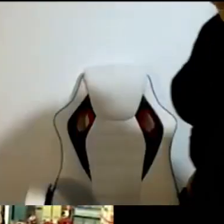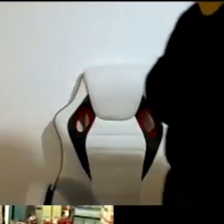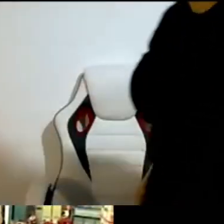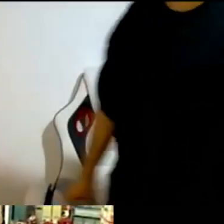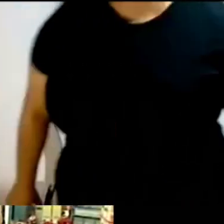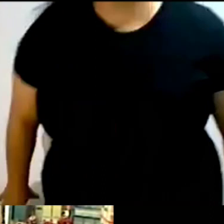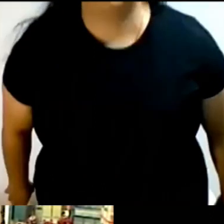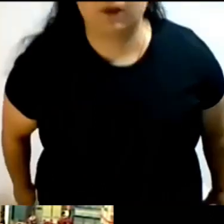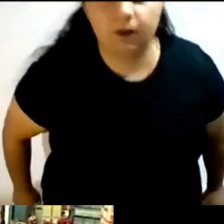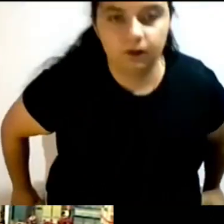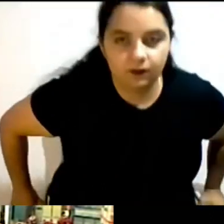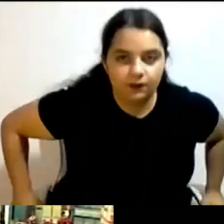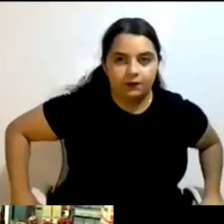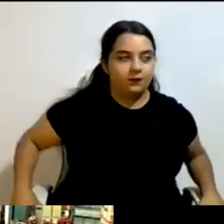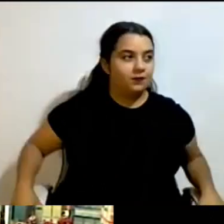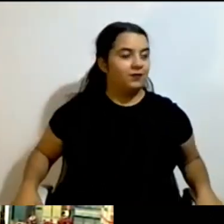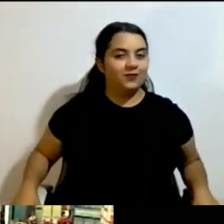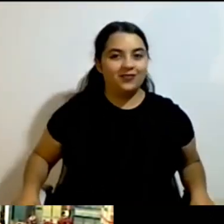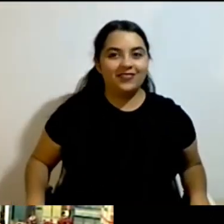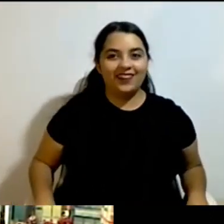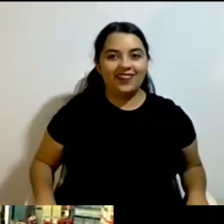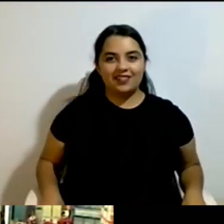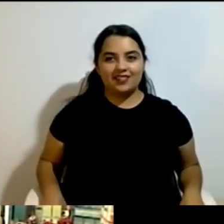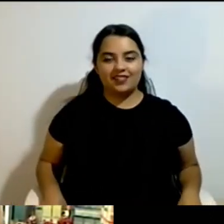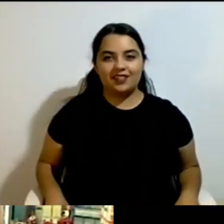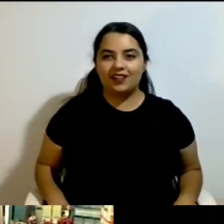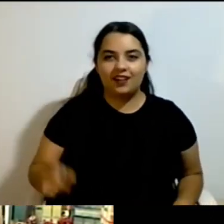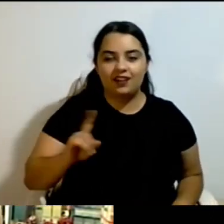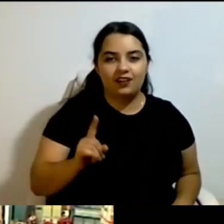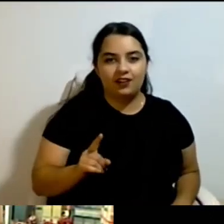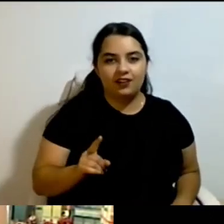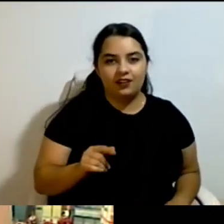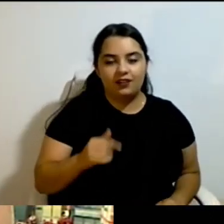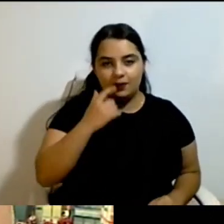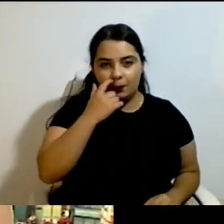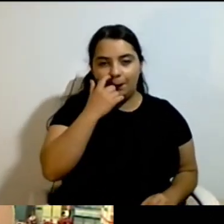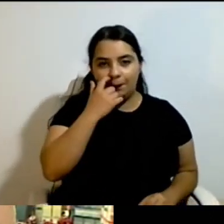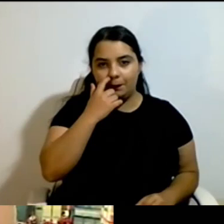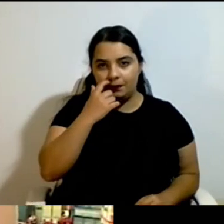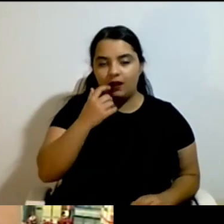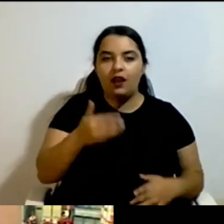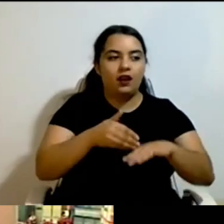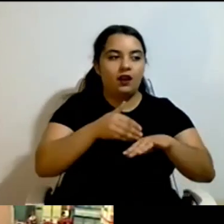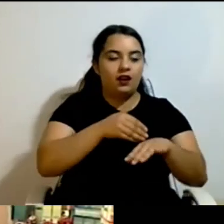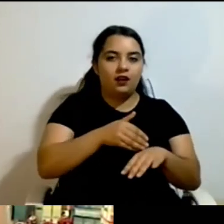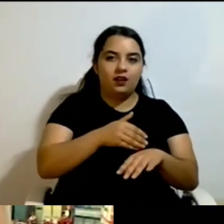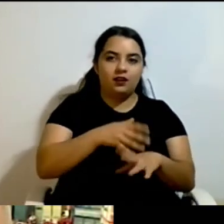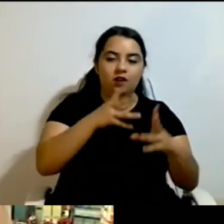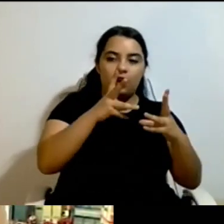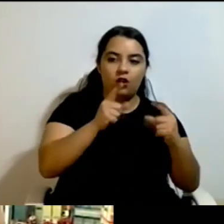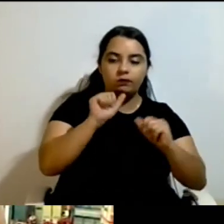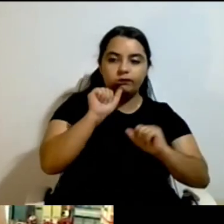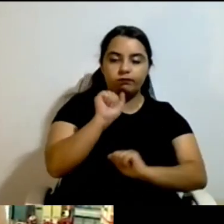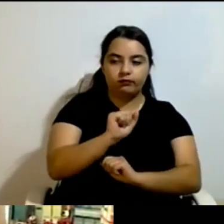calculations and everything like that. So this is one major problem for them.